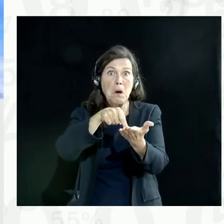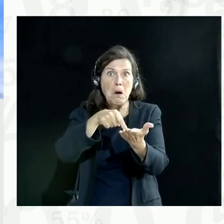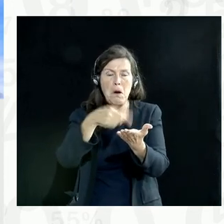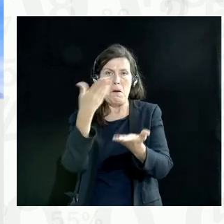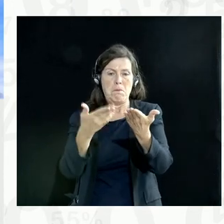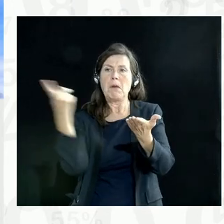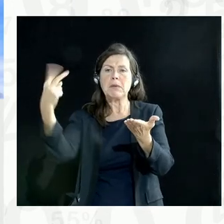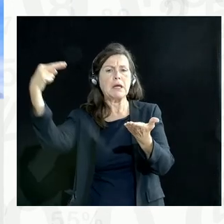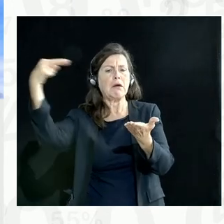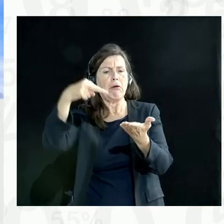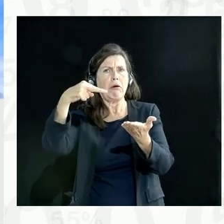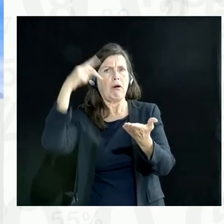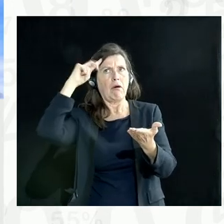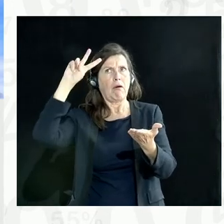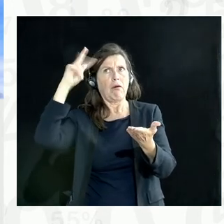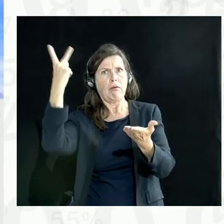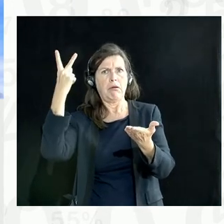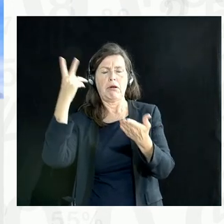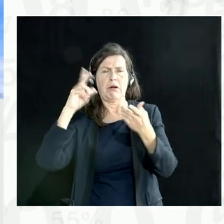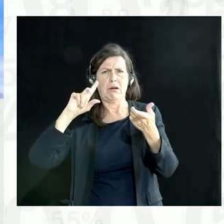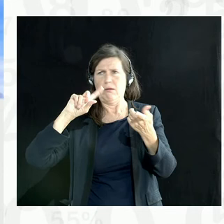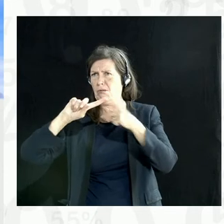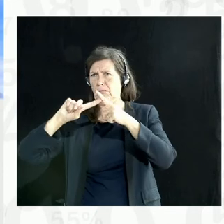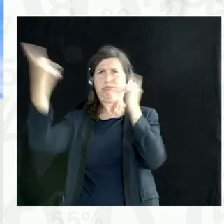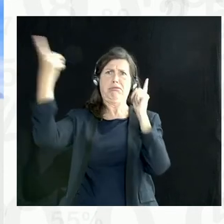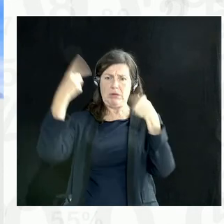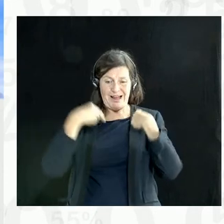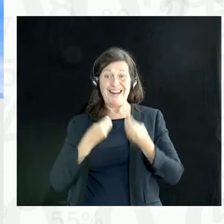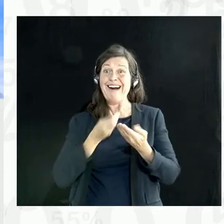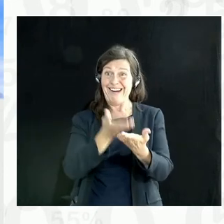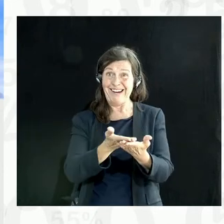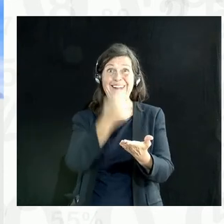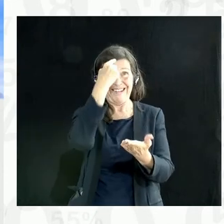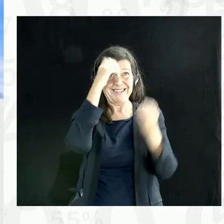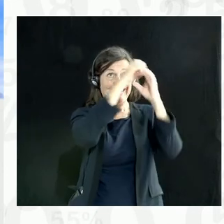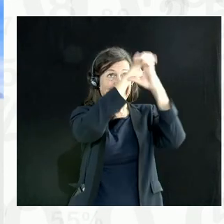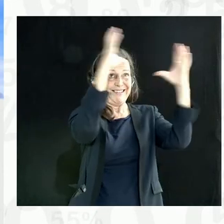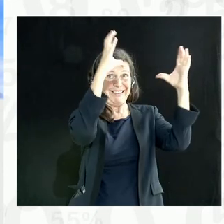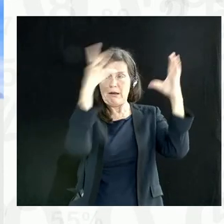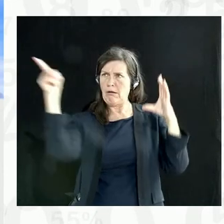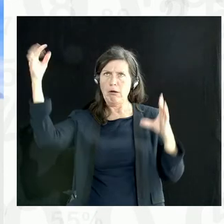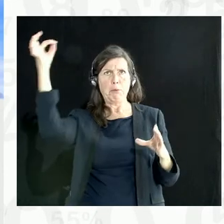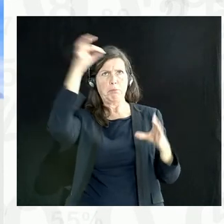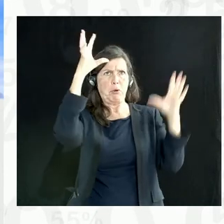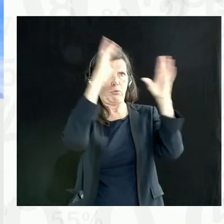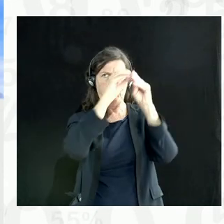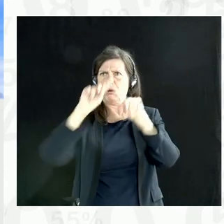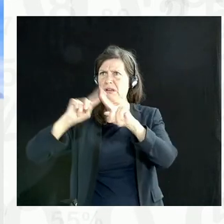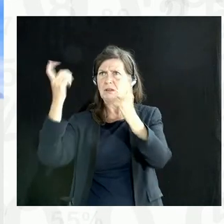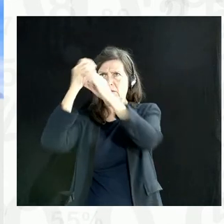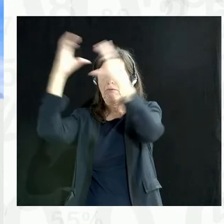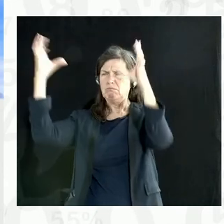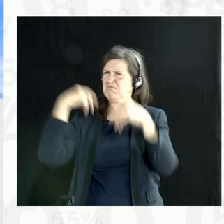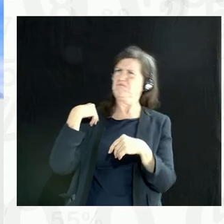bias and so on. If we have secure computing environments and